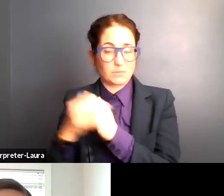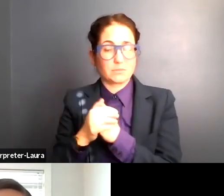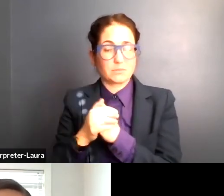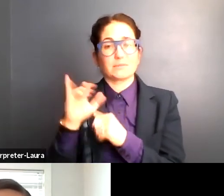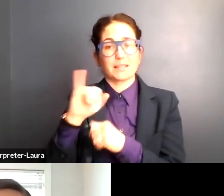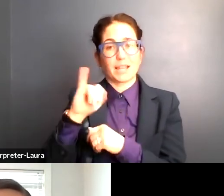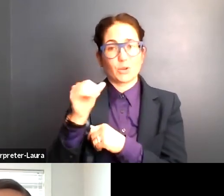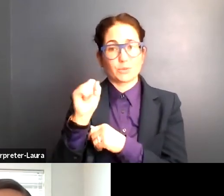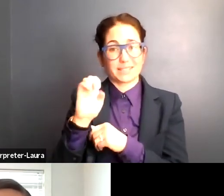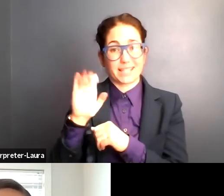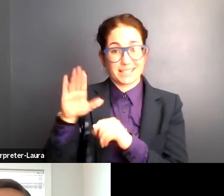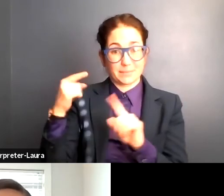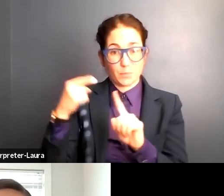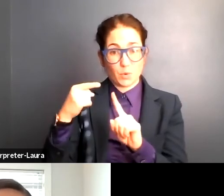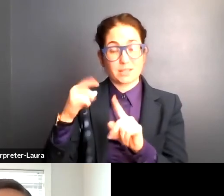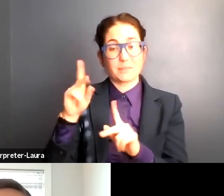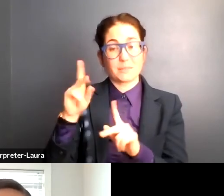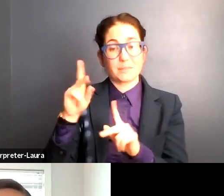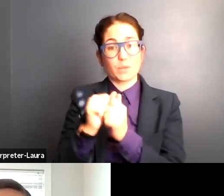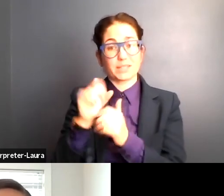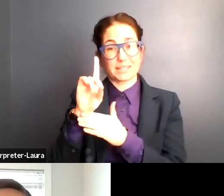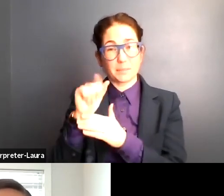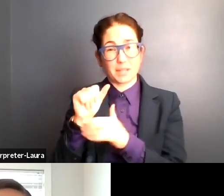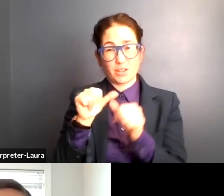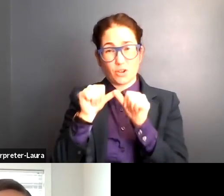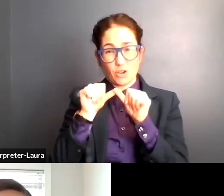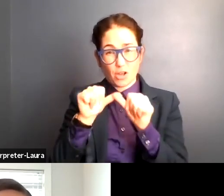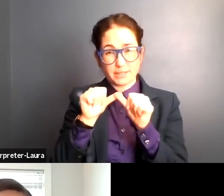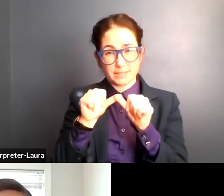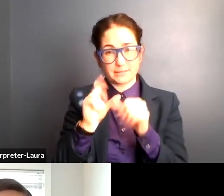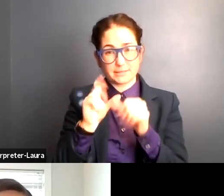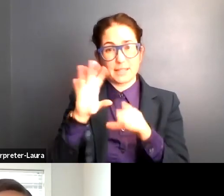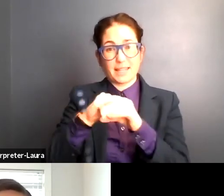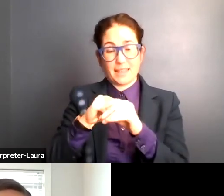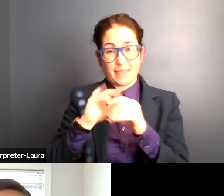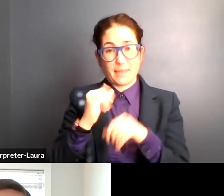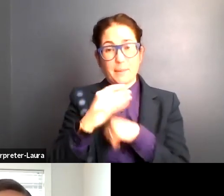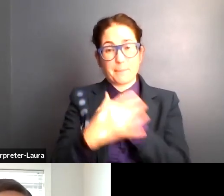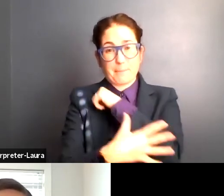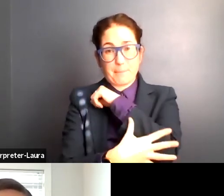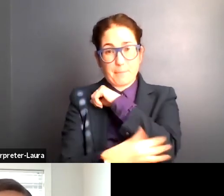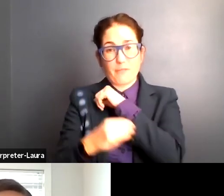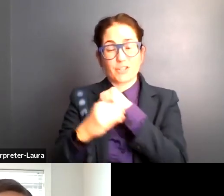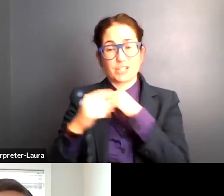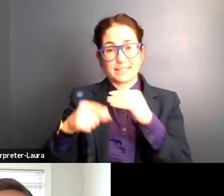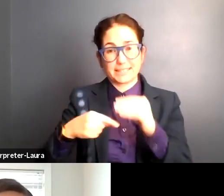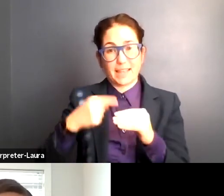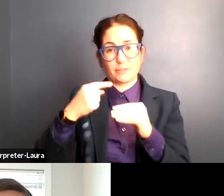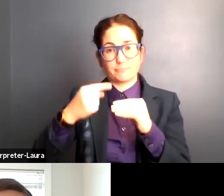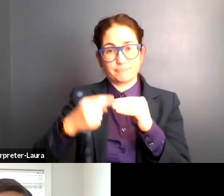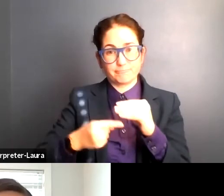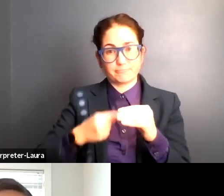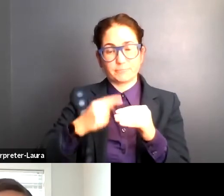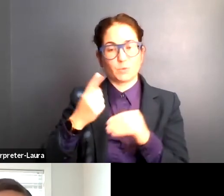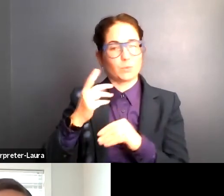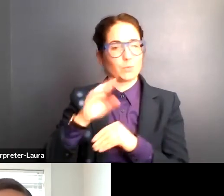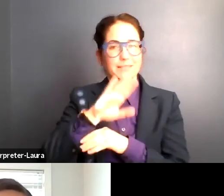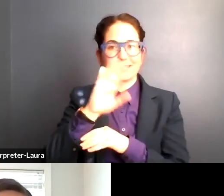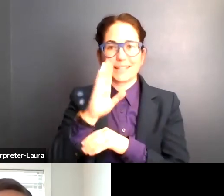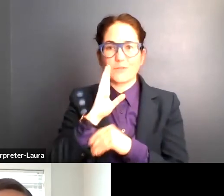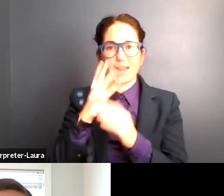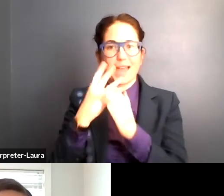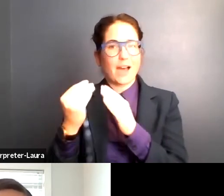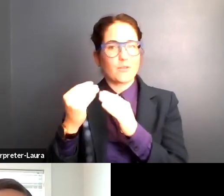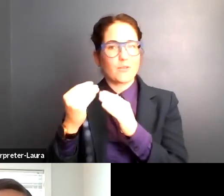people with disabilities are constantly a part of the poverty cycle. We will never get out of the cycle